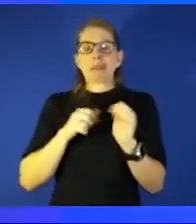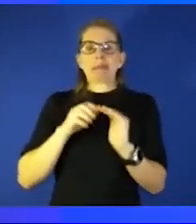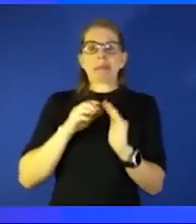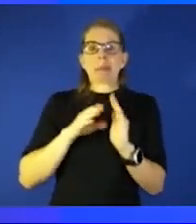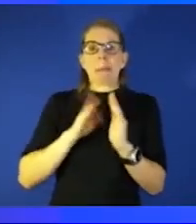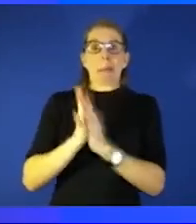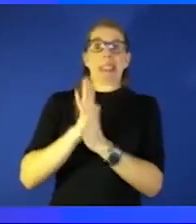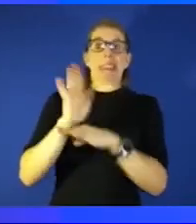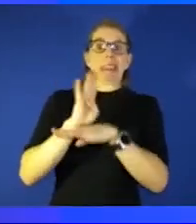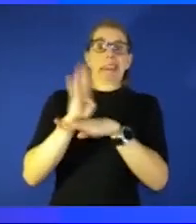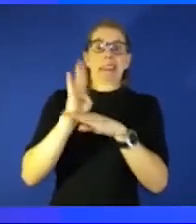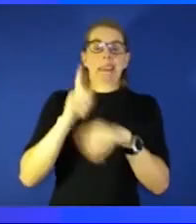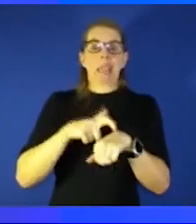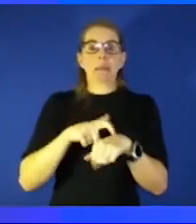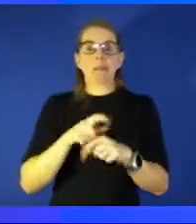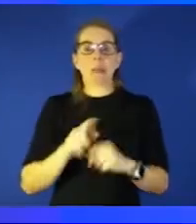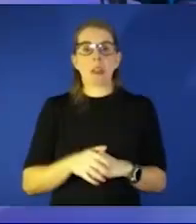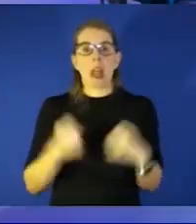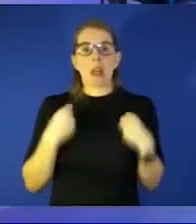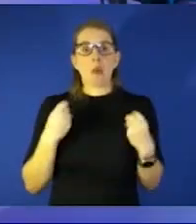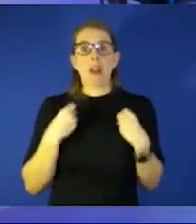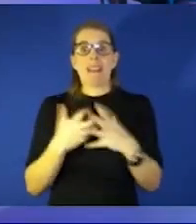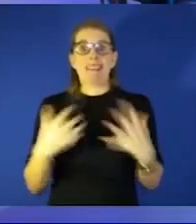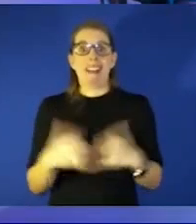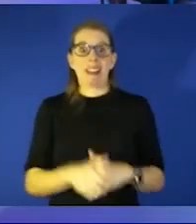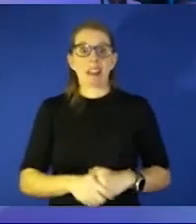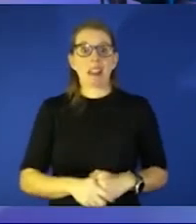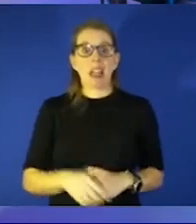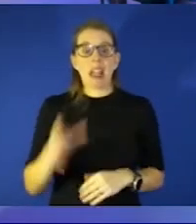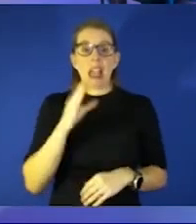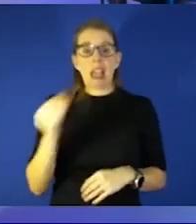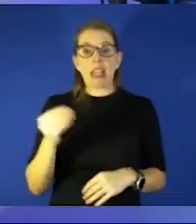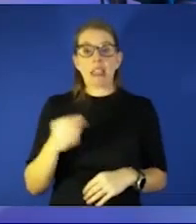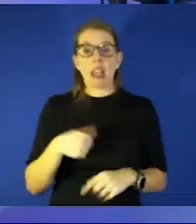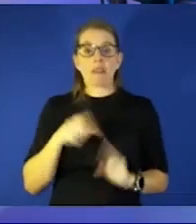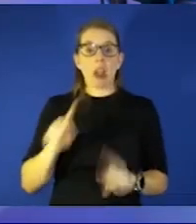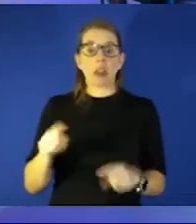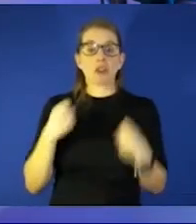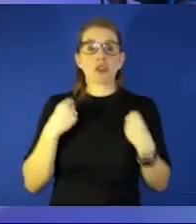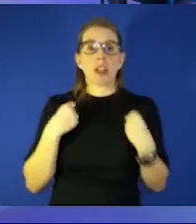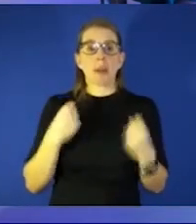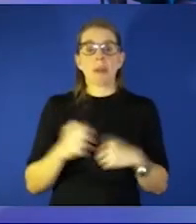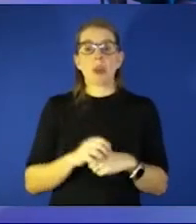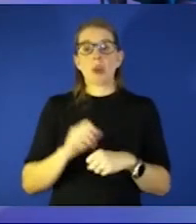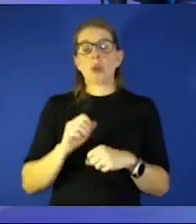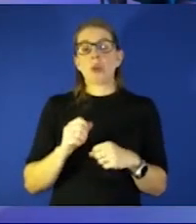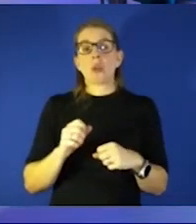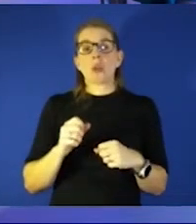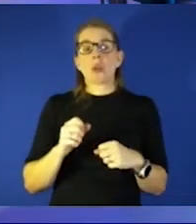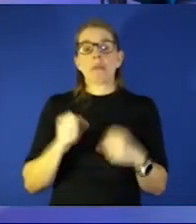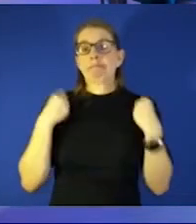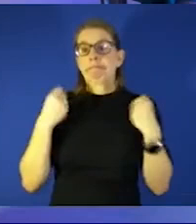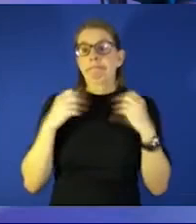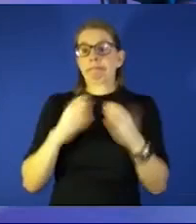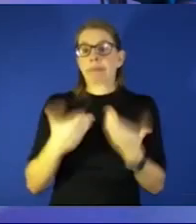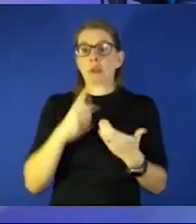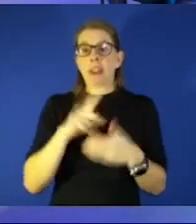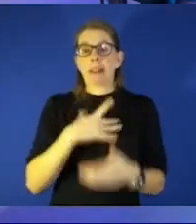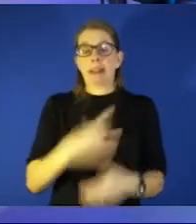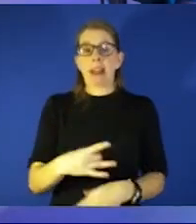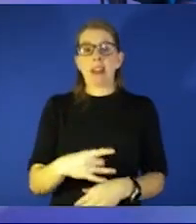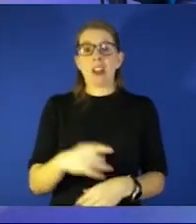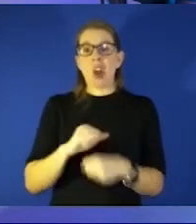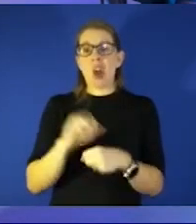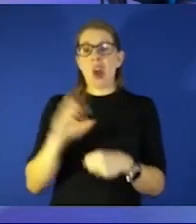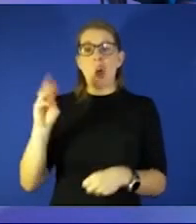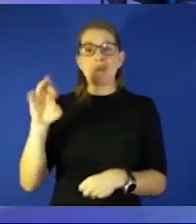friends and i work out a ton and i i've gone back to the gym workout class i really like it but now over crying i'm like no i'm